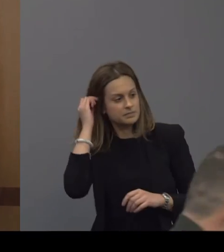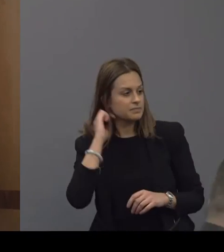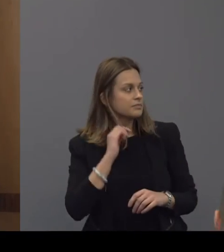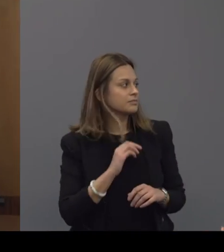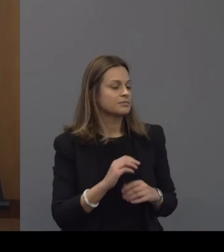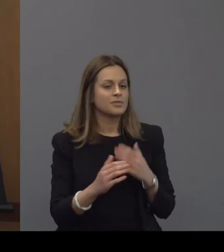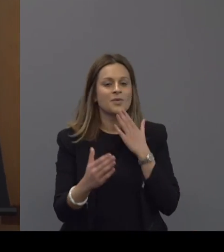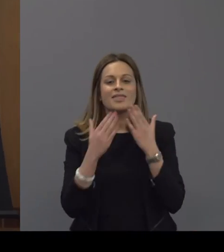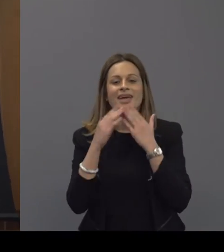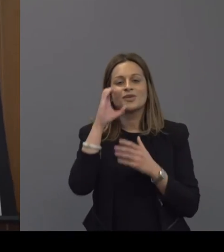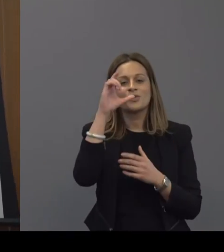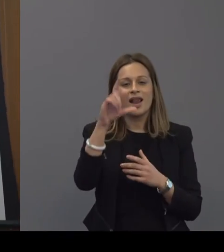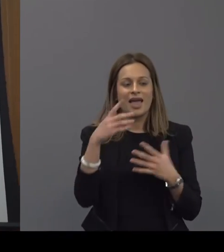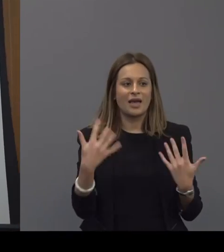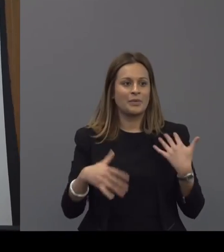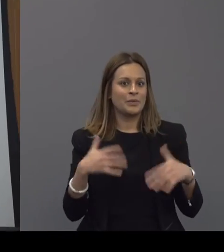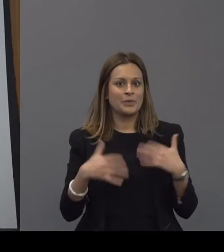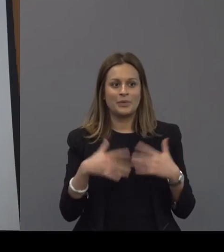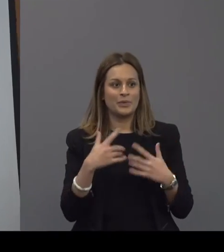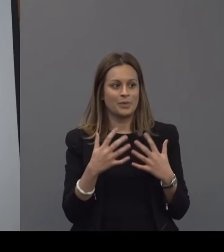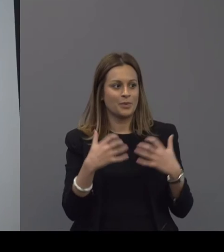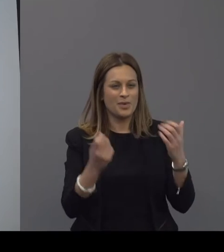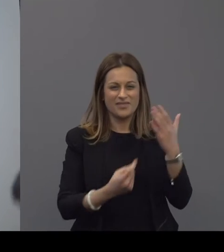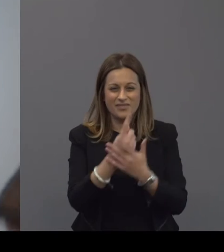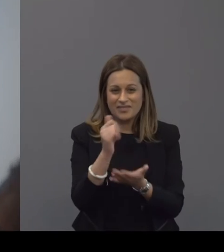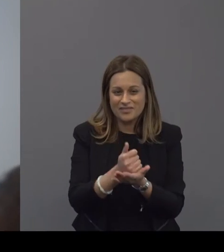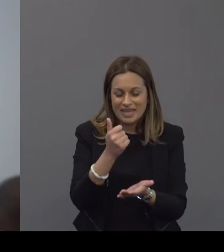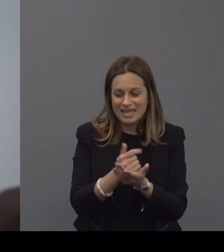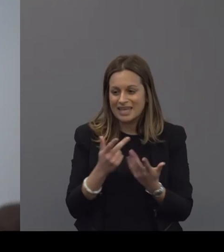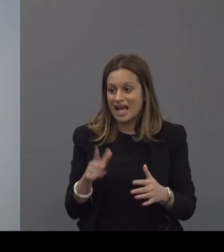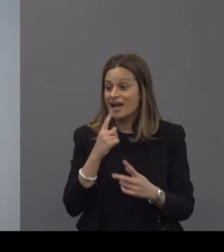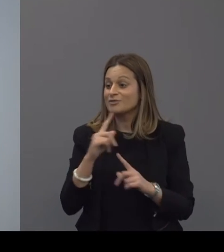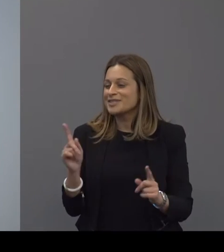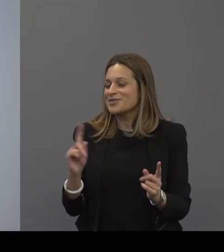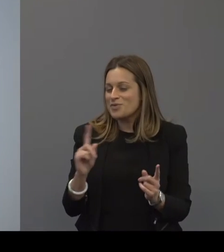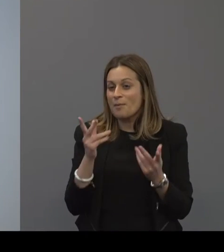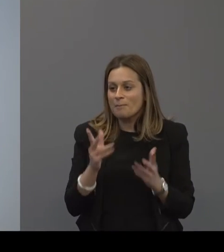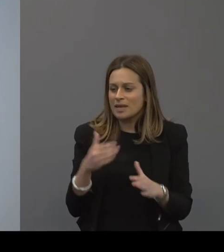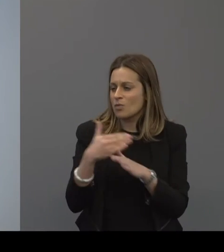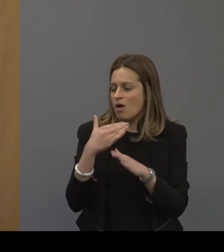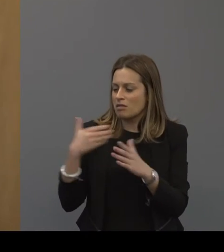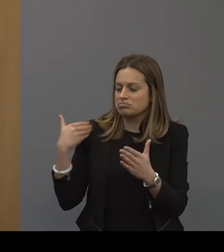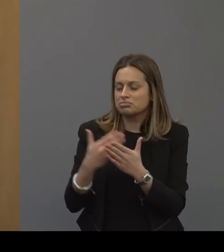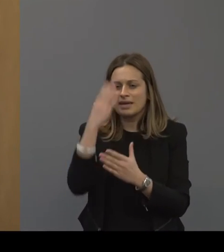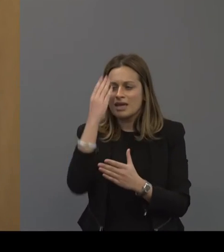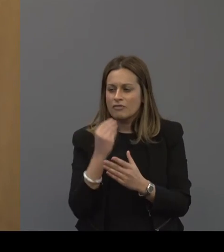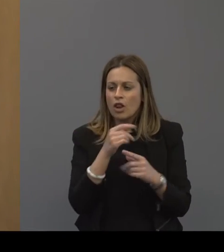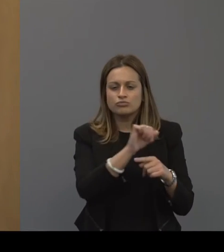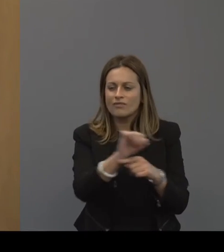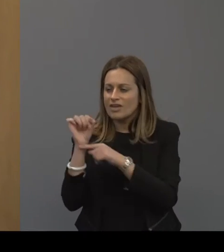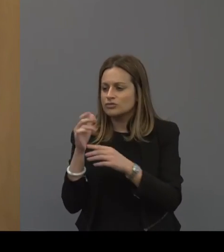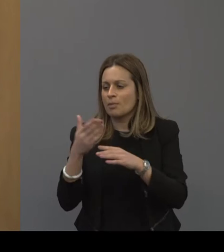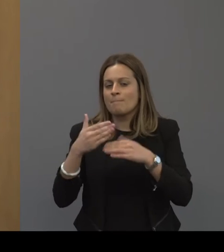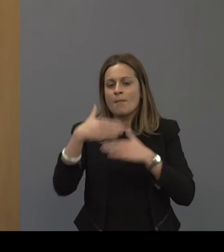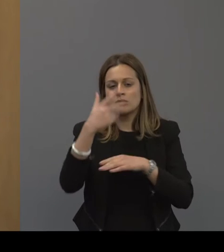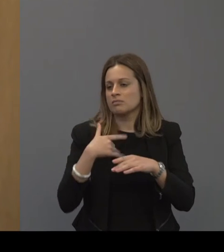Thank you Claire. What an amazing event this is. I have to say I've been working in hearing loss prevention for